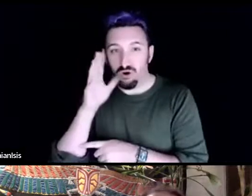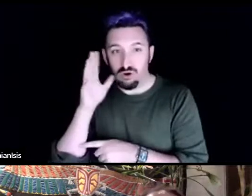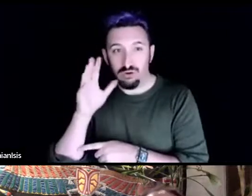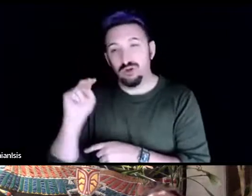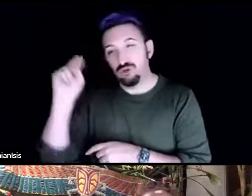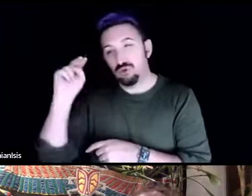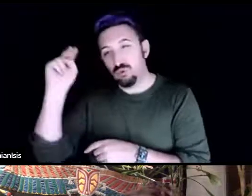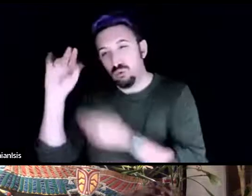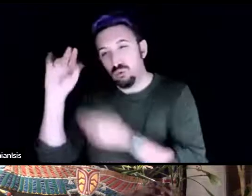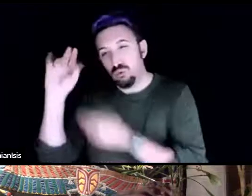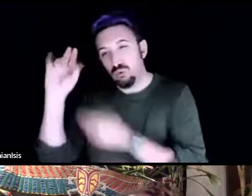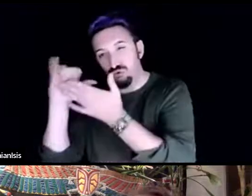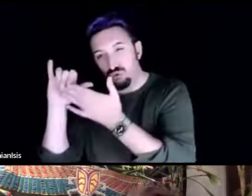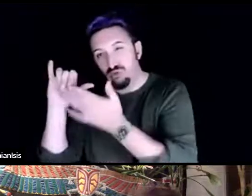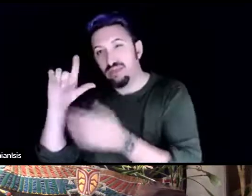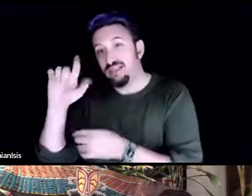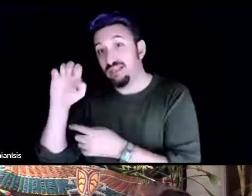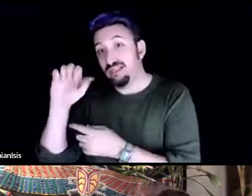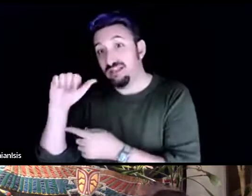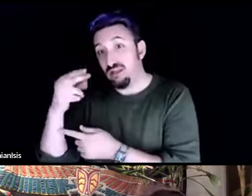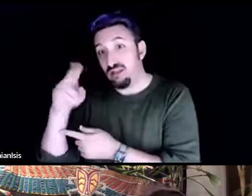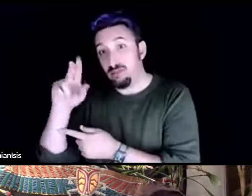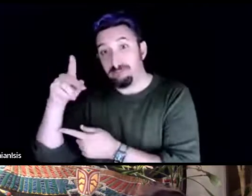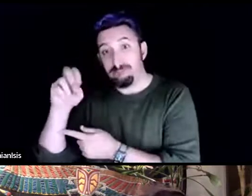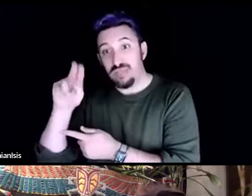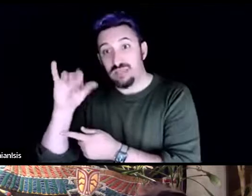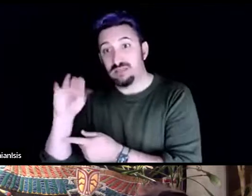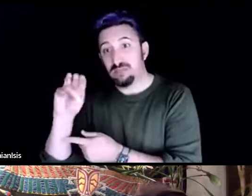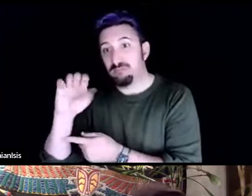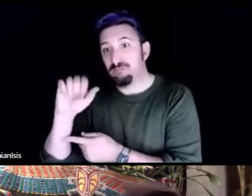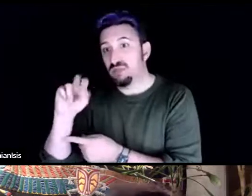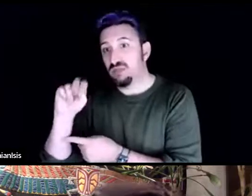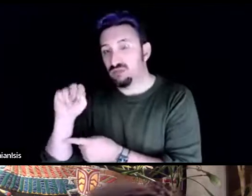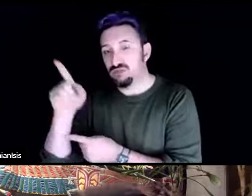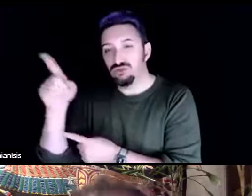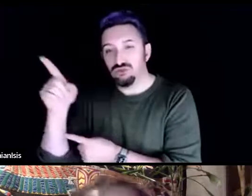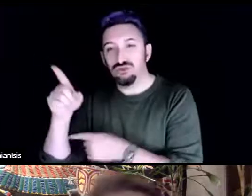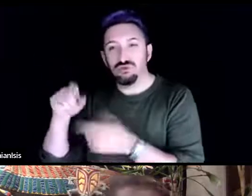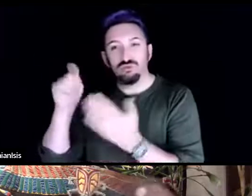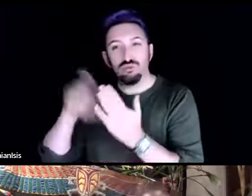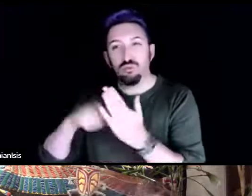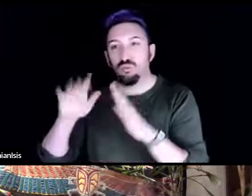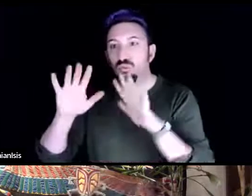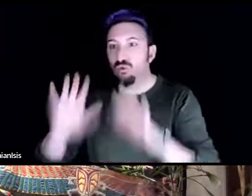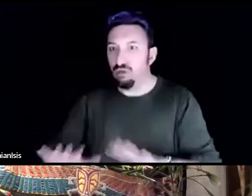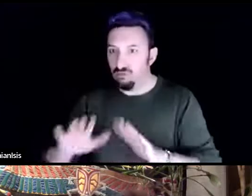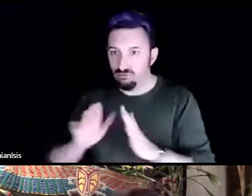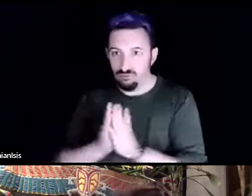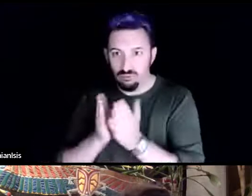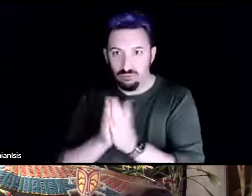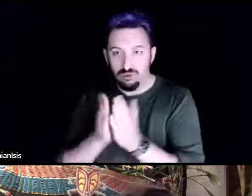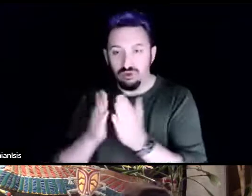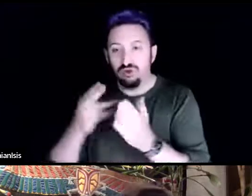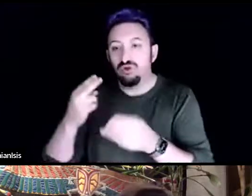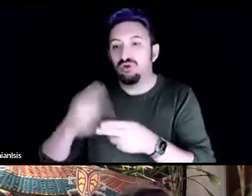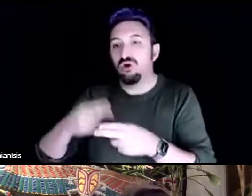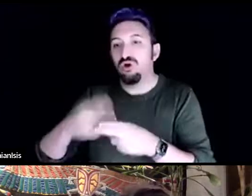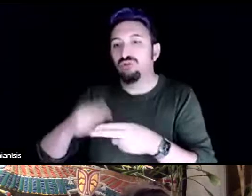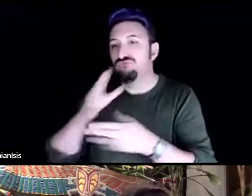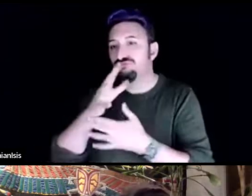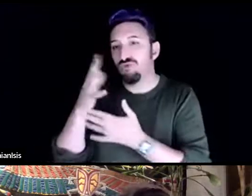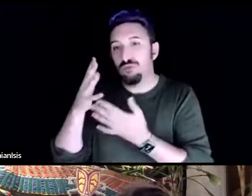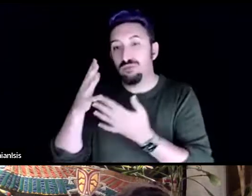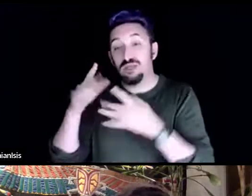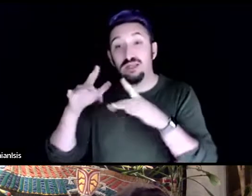read a wonderful book on uh i think it's called farming while black right uh but they have a program for